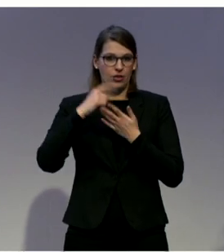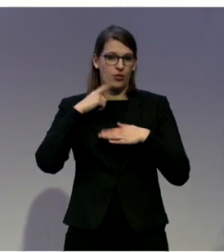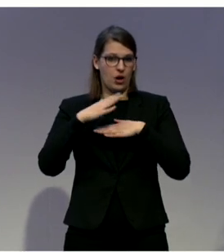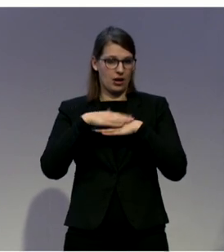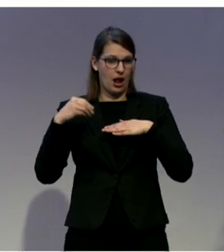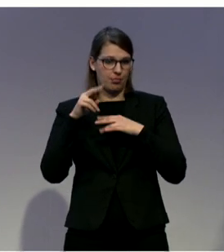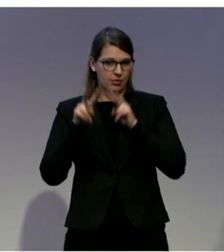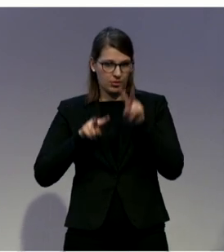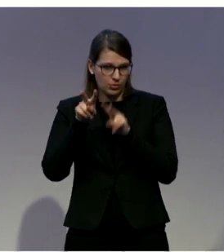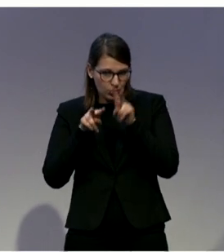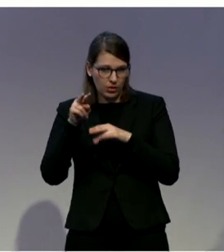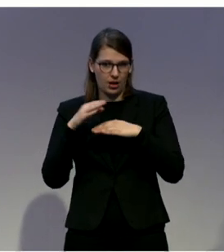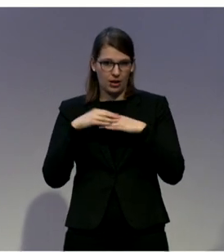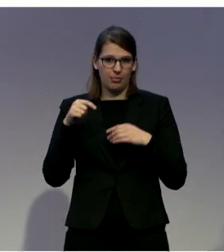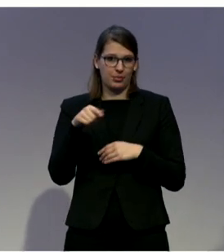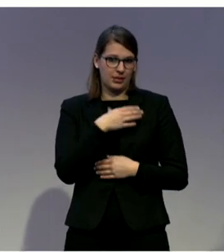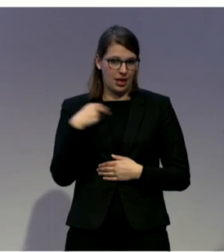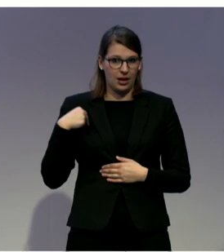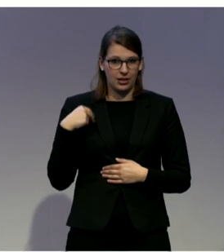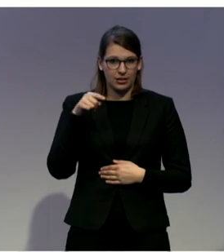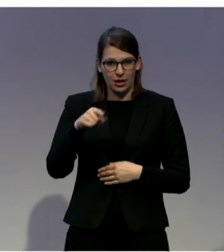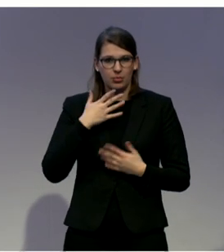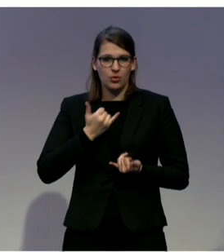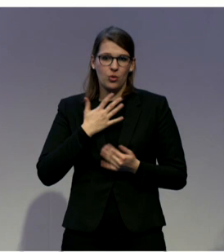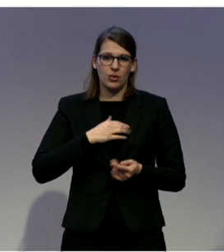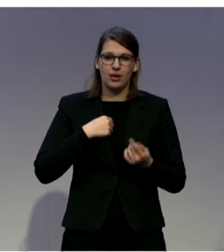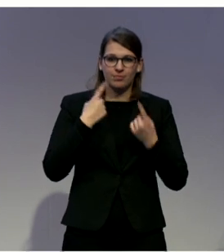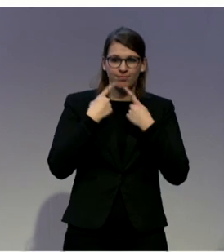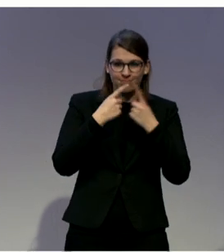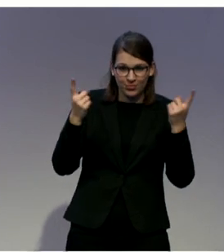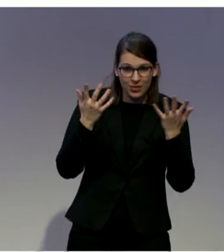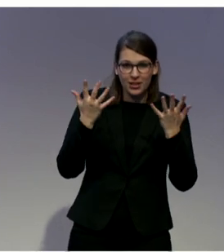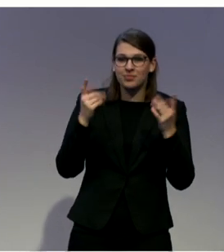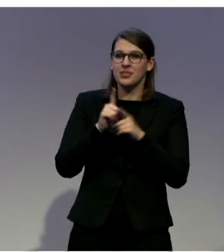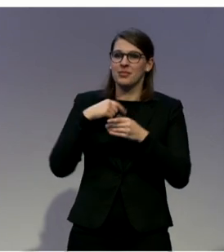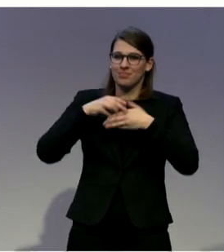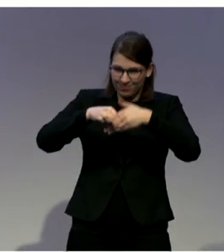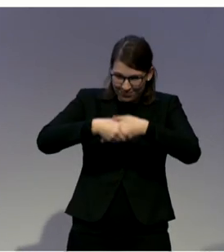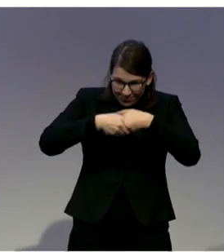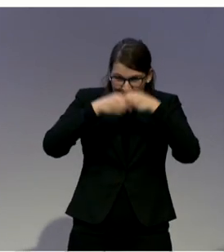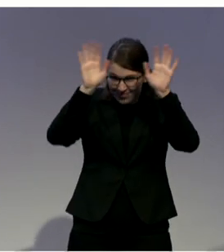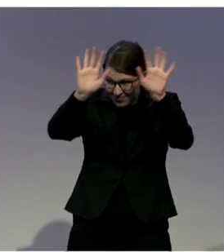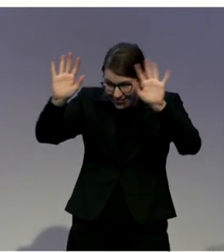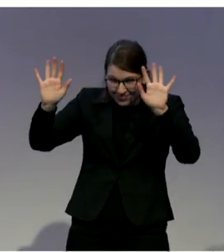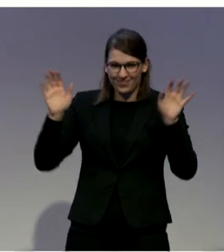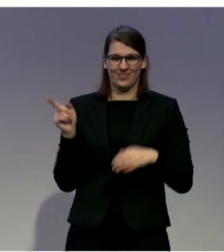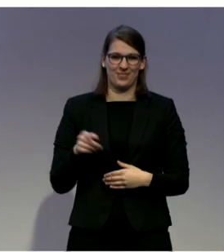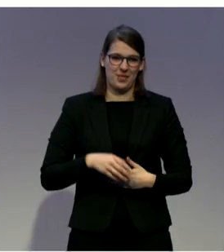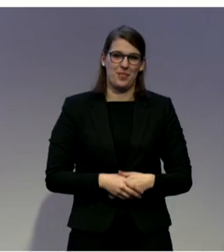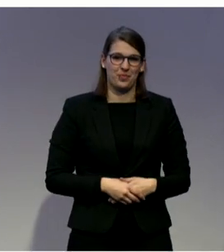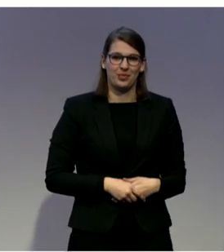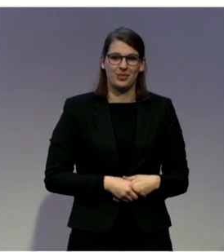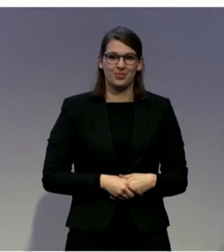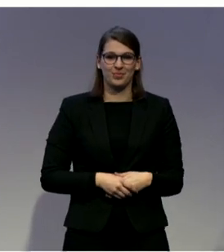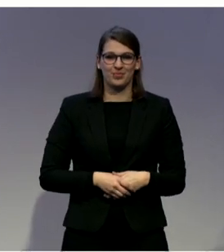in Croatia. And let me remind you that all these information is according to our center.